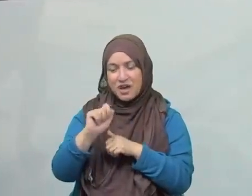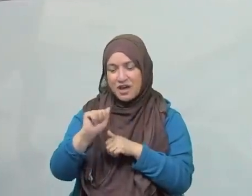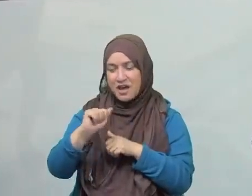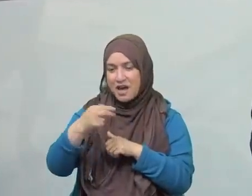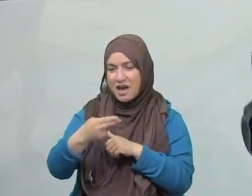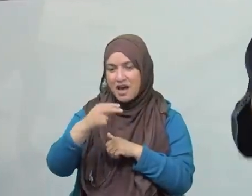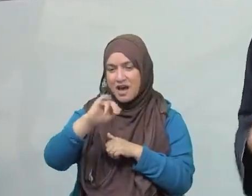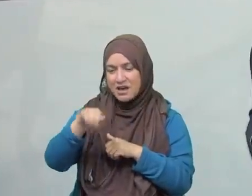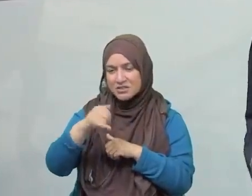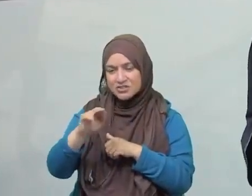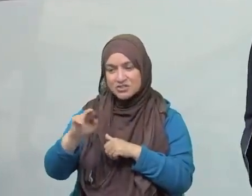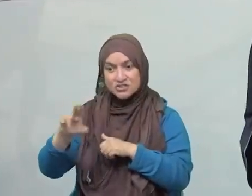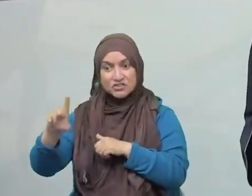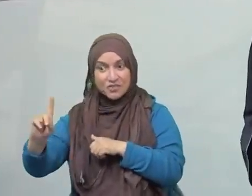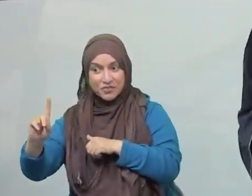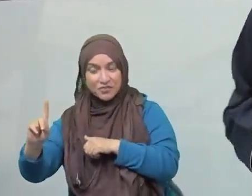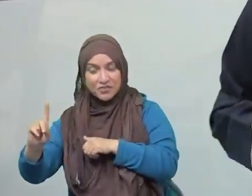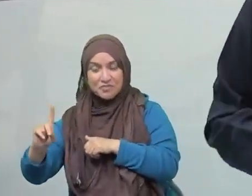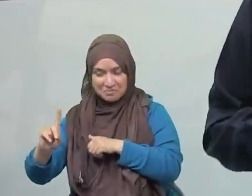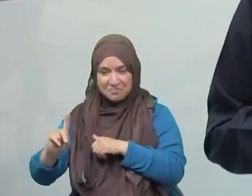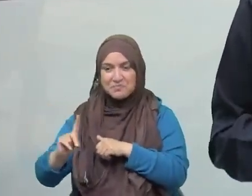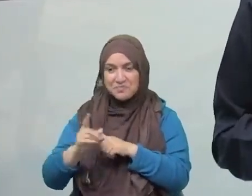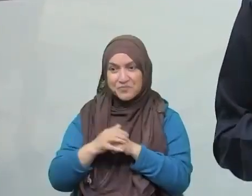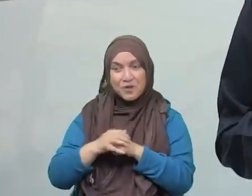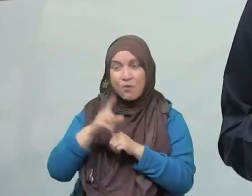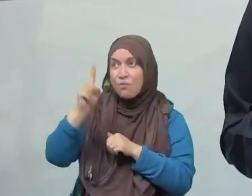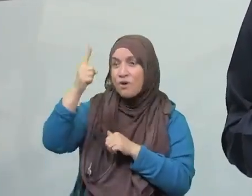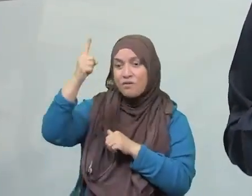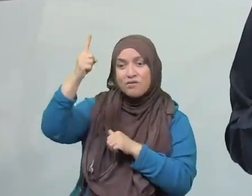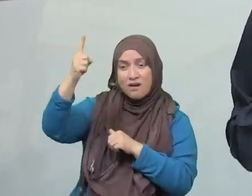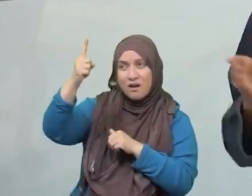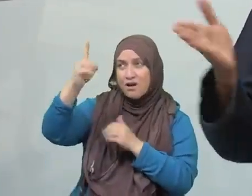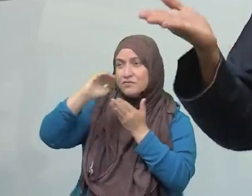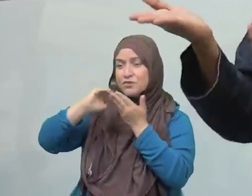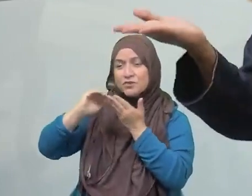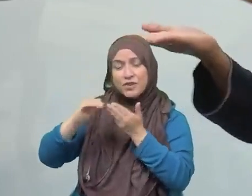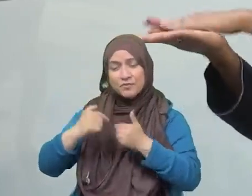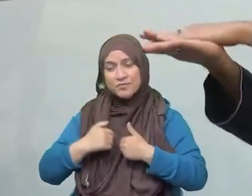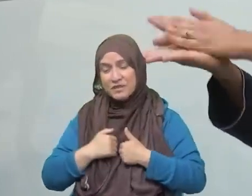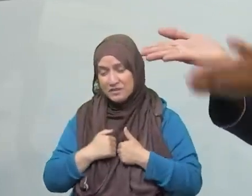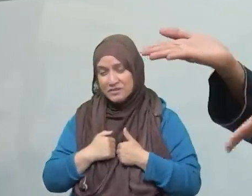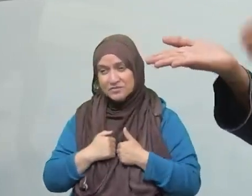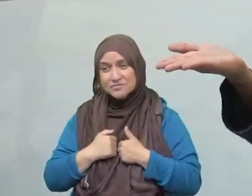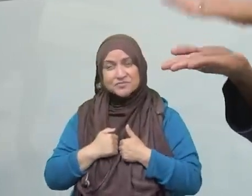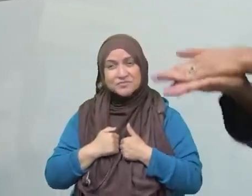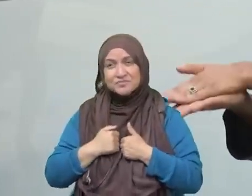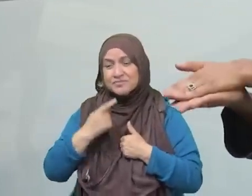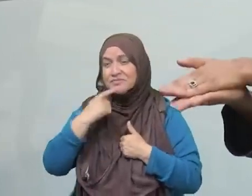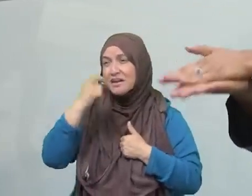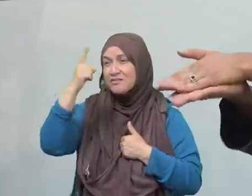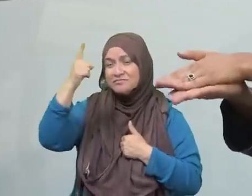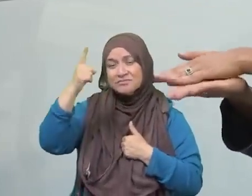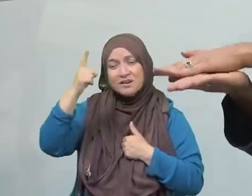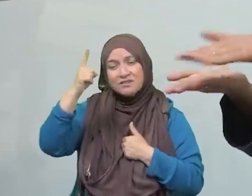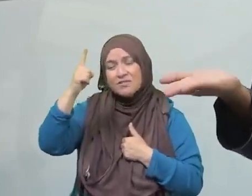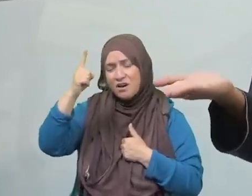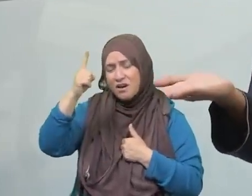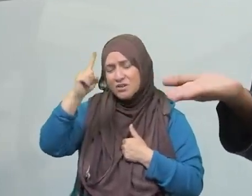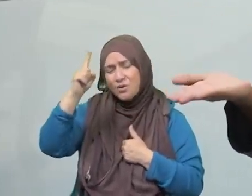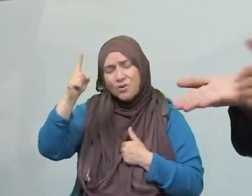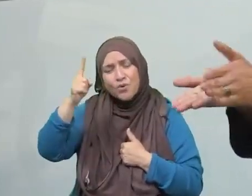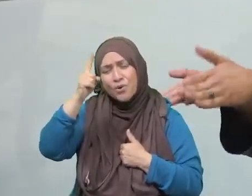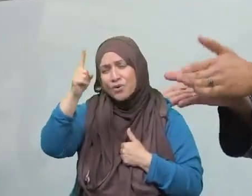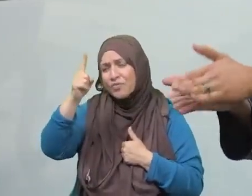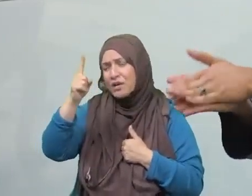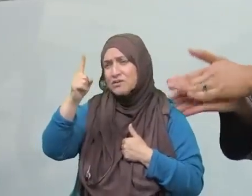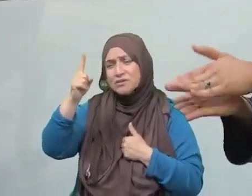me. Oh Allah, forgive me. Oh Allah, as I'm turning my page, let the page on the Day of Judgment also be turned so that none of the